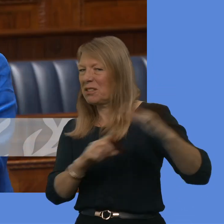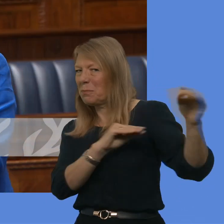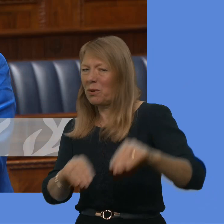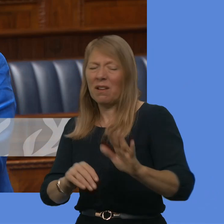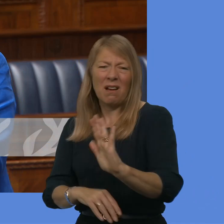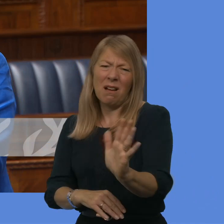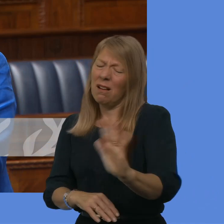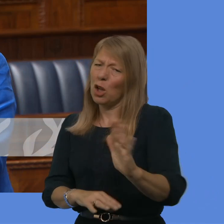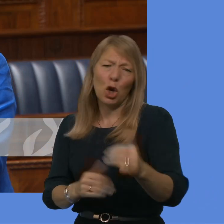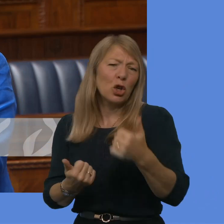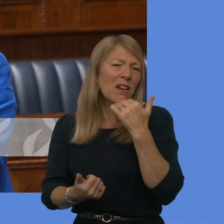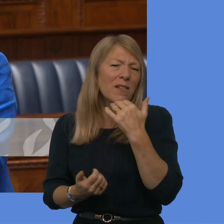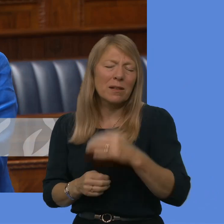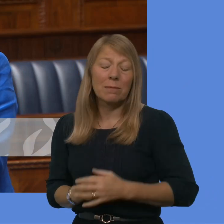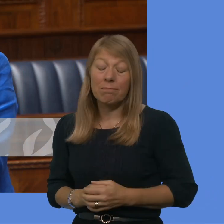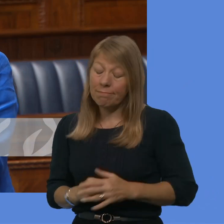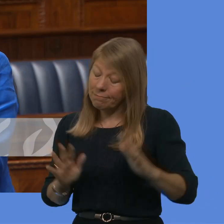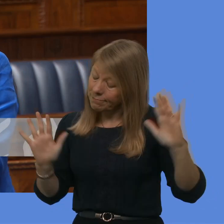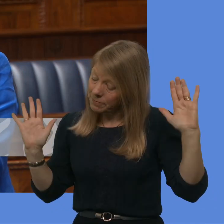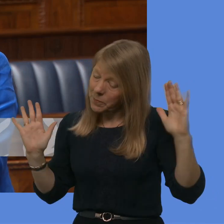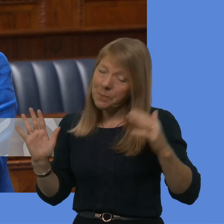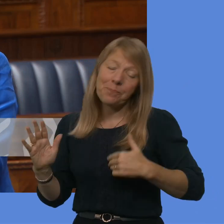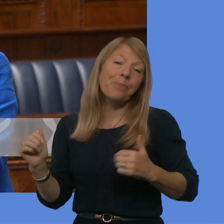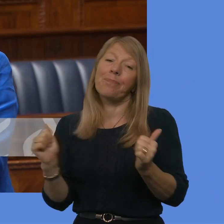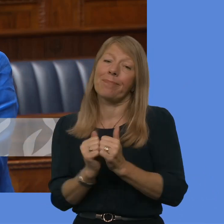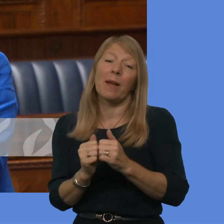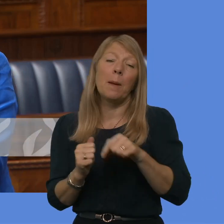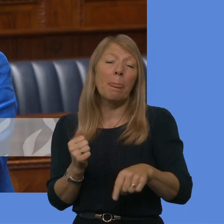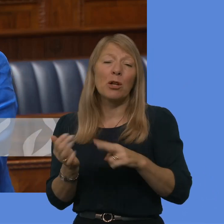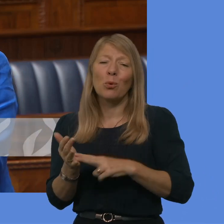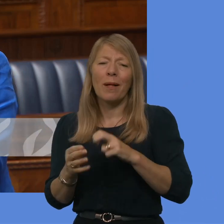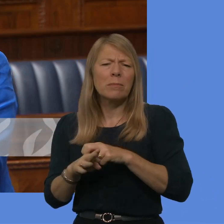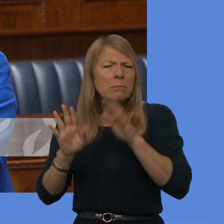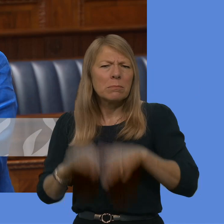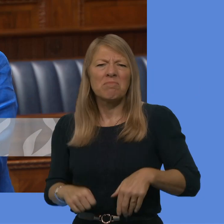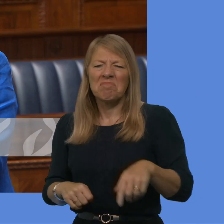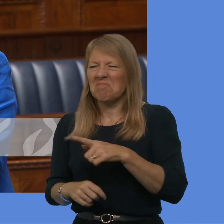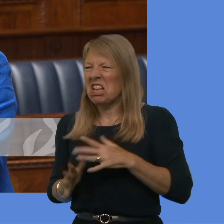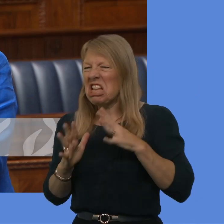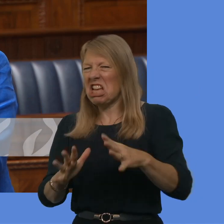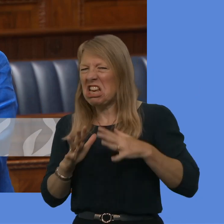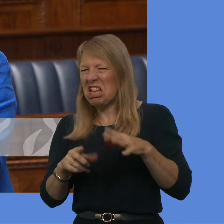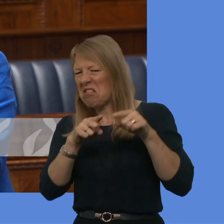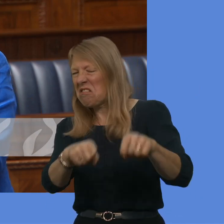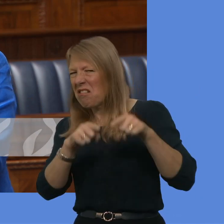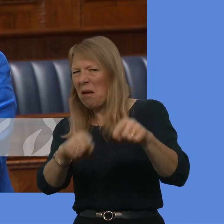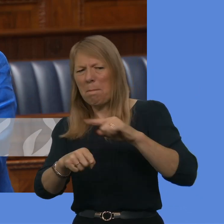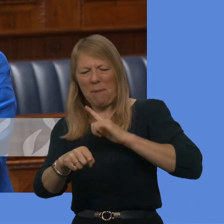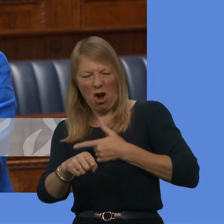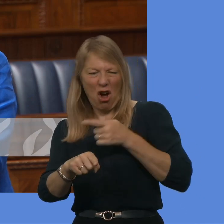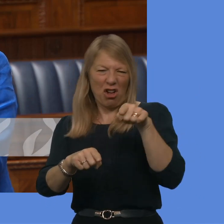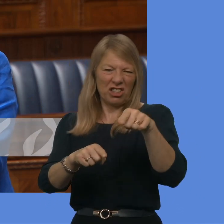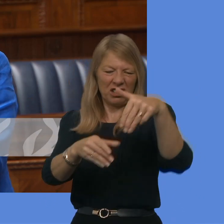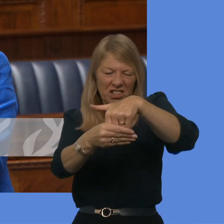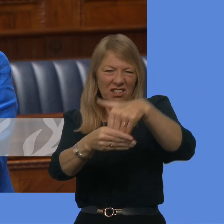absolutely, there is no space whatsoever for hate crimes based on any characteristic, including race. We must all stand united